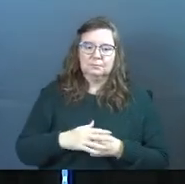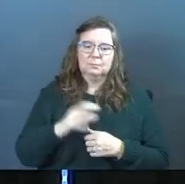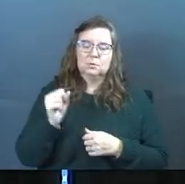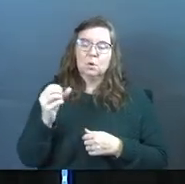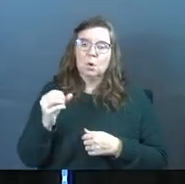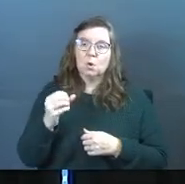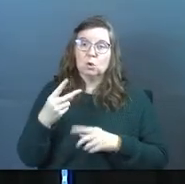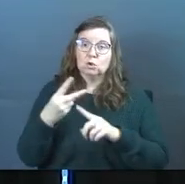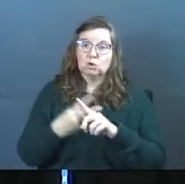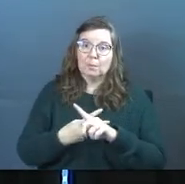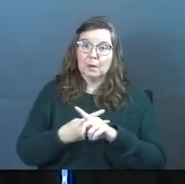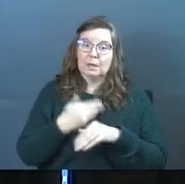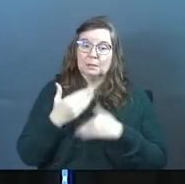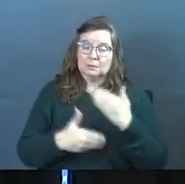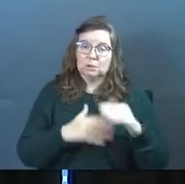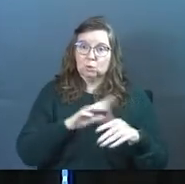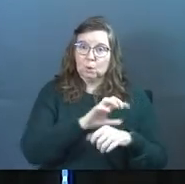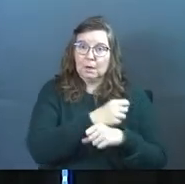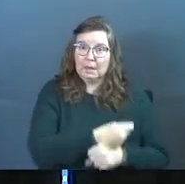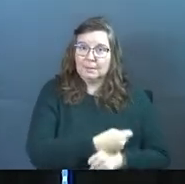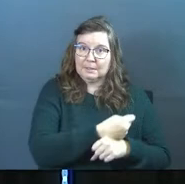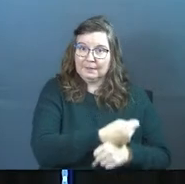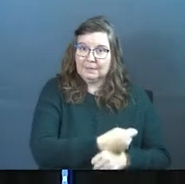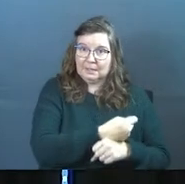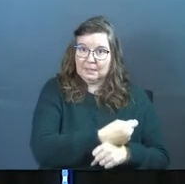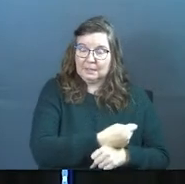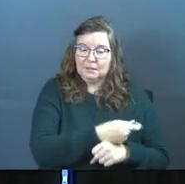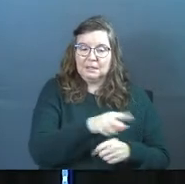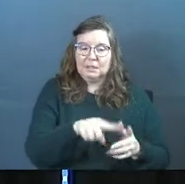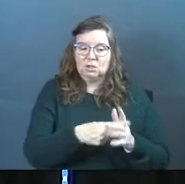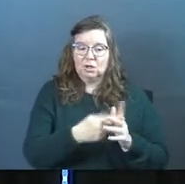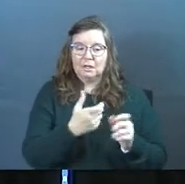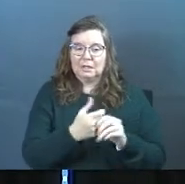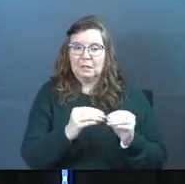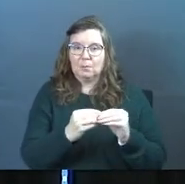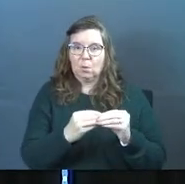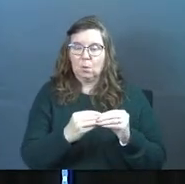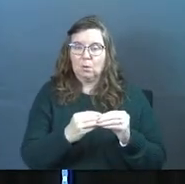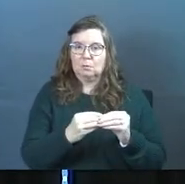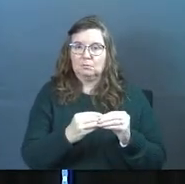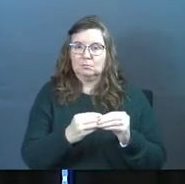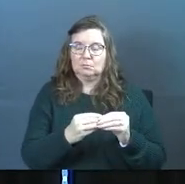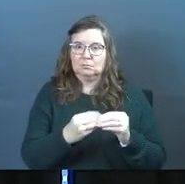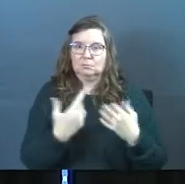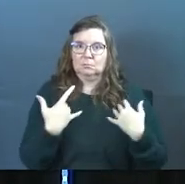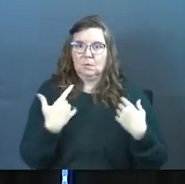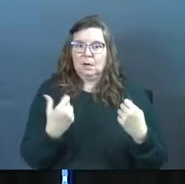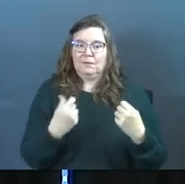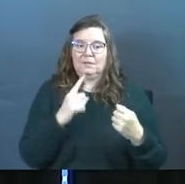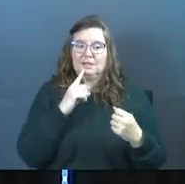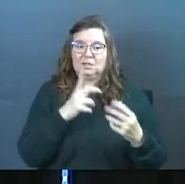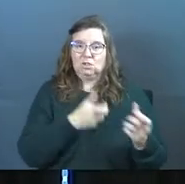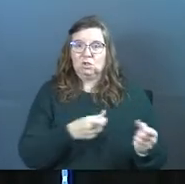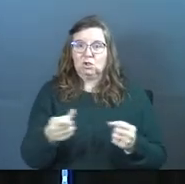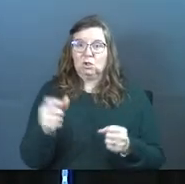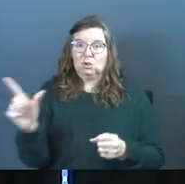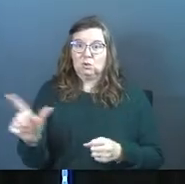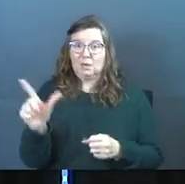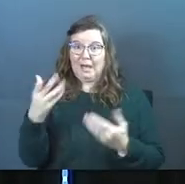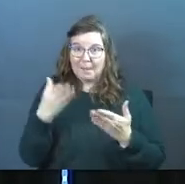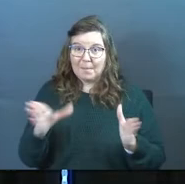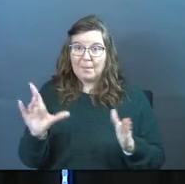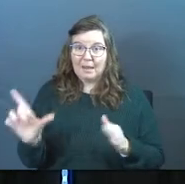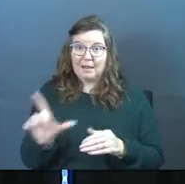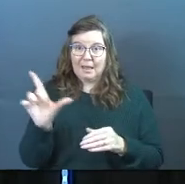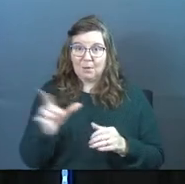So two months into her captivity, he started to get a little bit brazen. The kidnapper did. He actually took her to a library, a